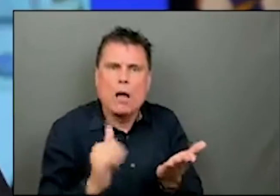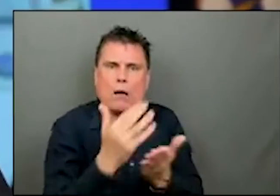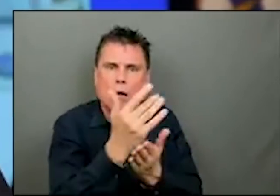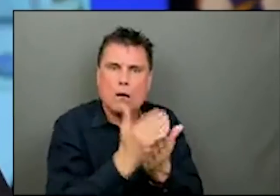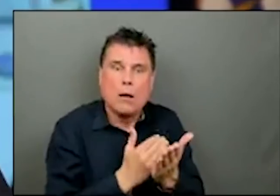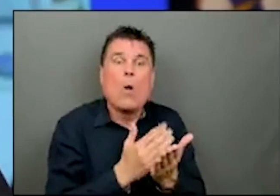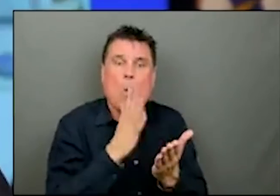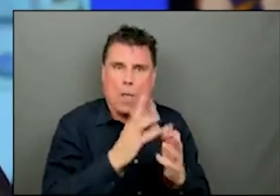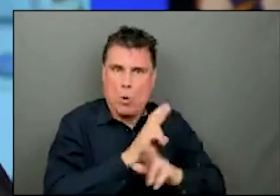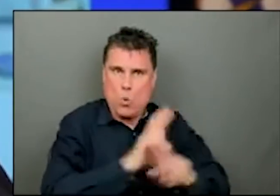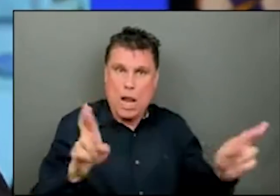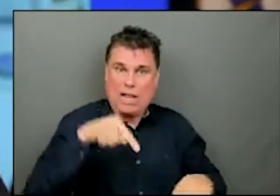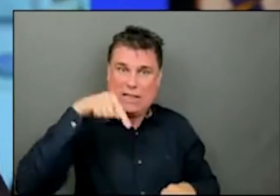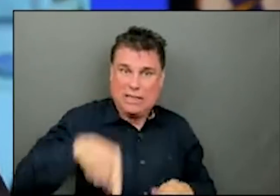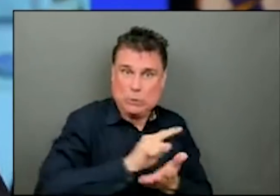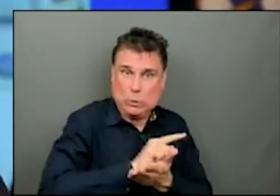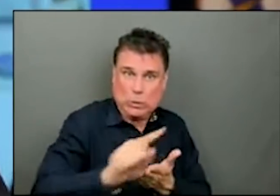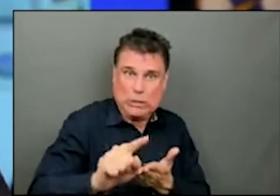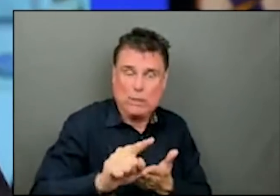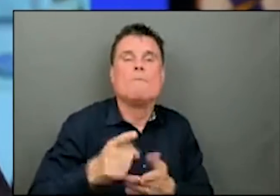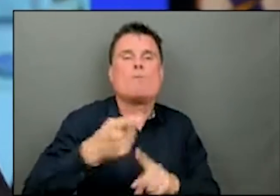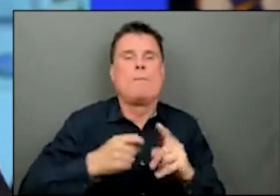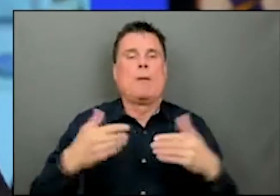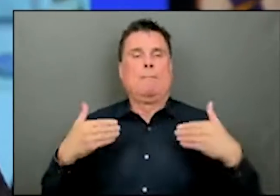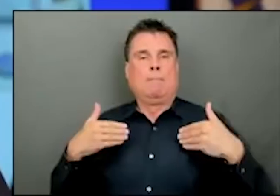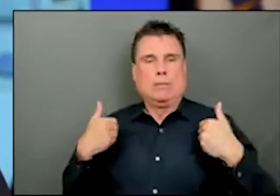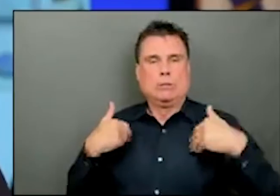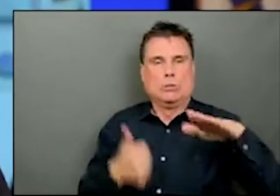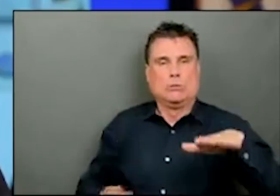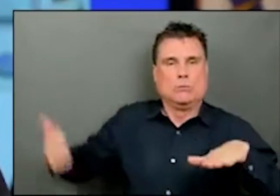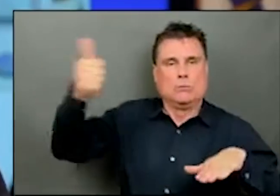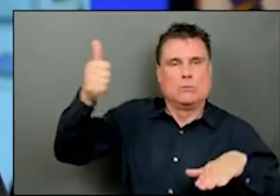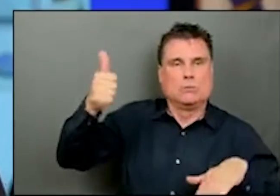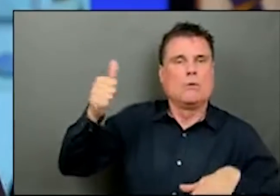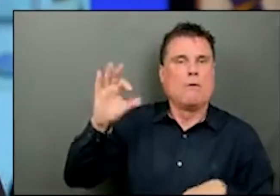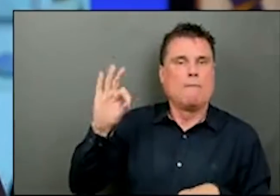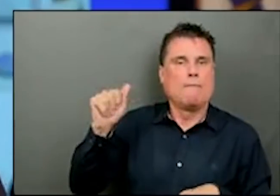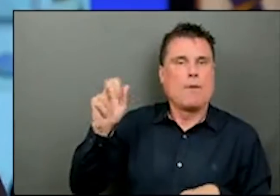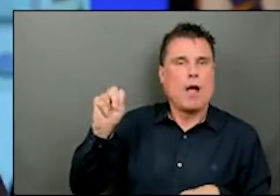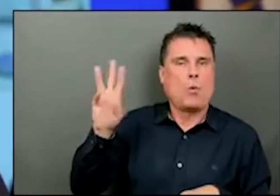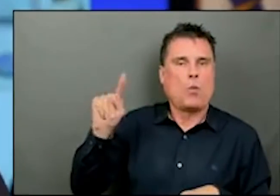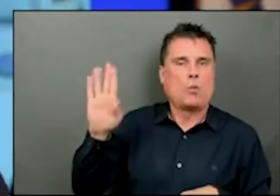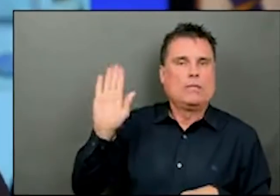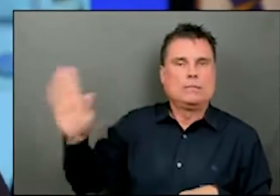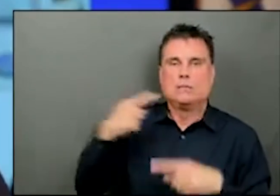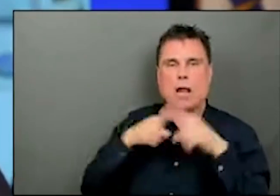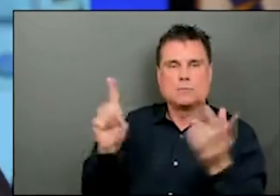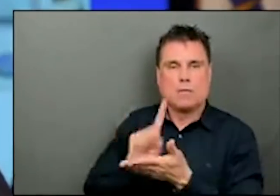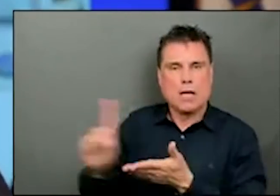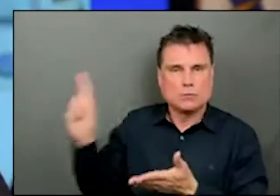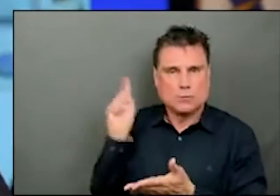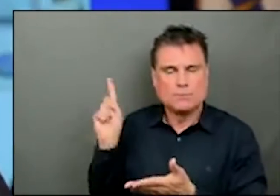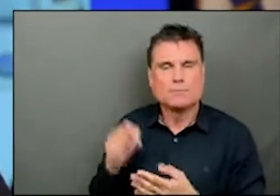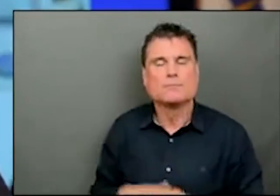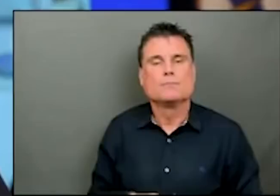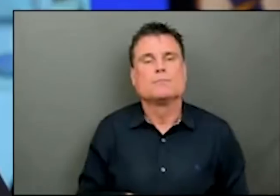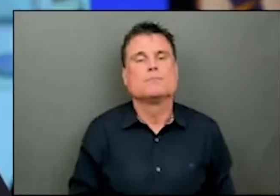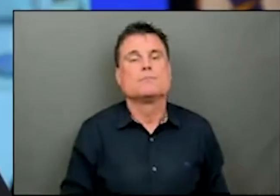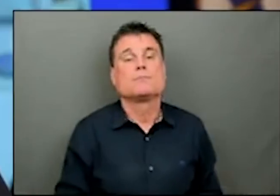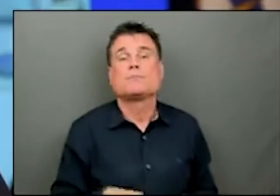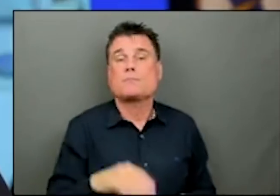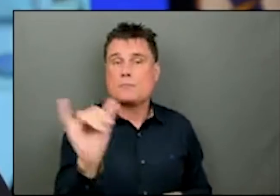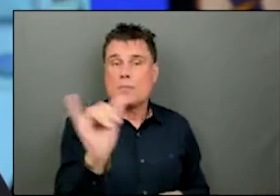collaborating and focusing on finding the best way forward. Minister Farnworth also met with representatives from the BIPOC community to hear their